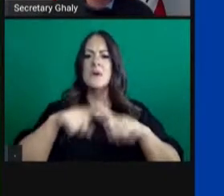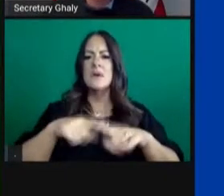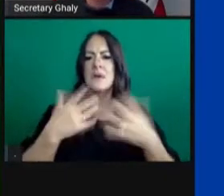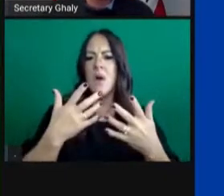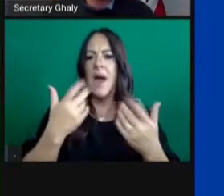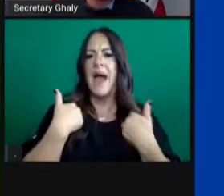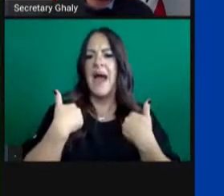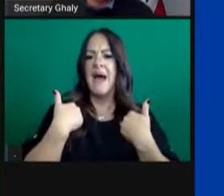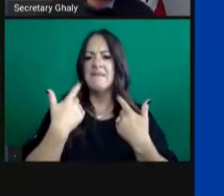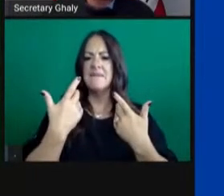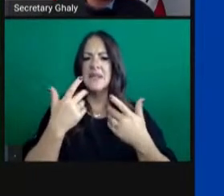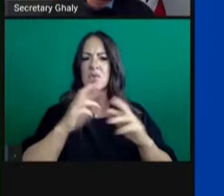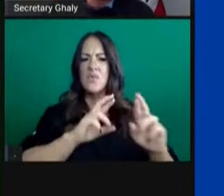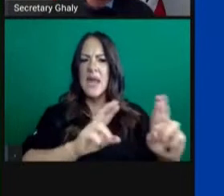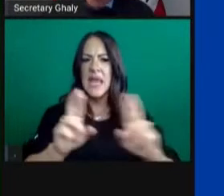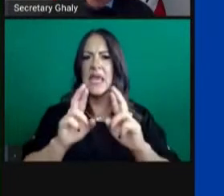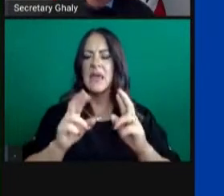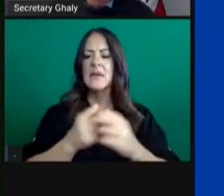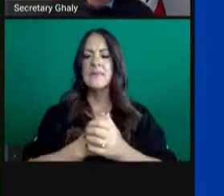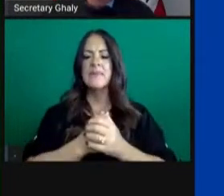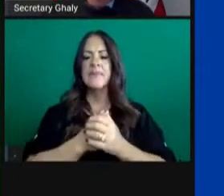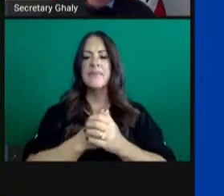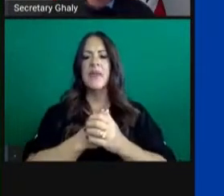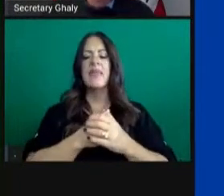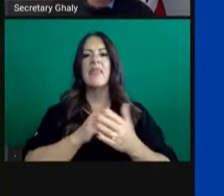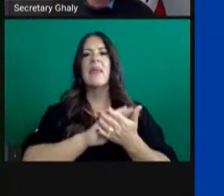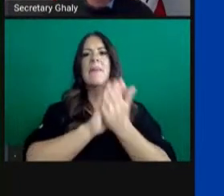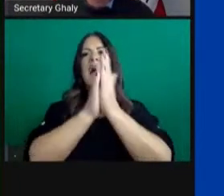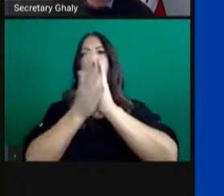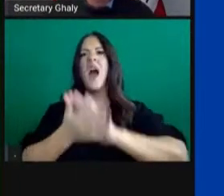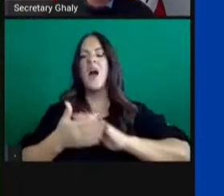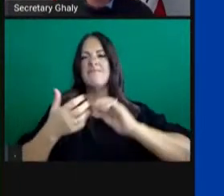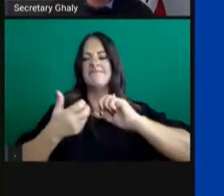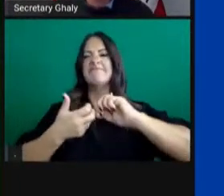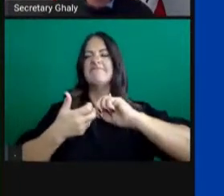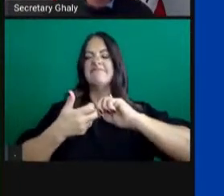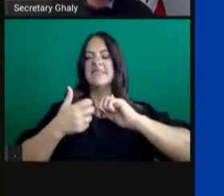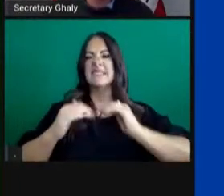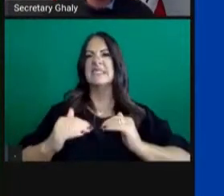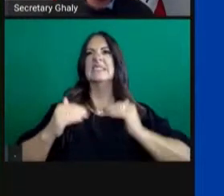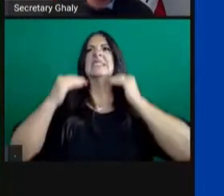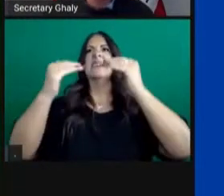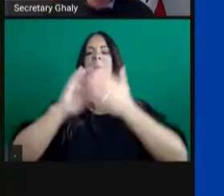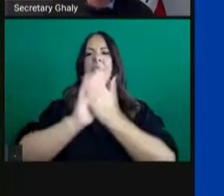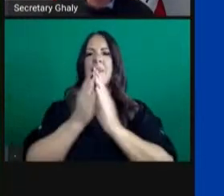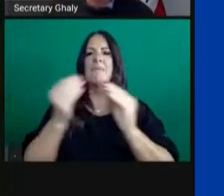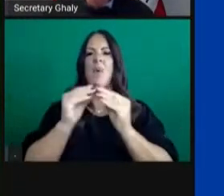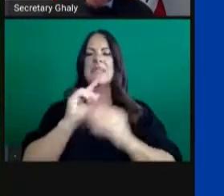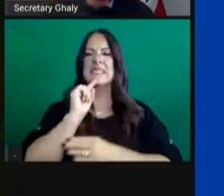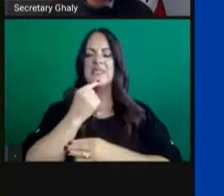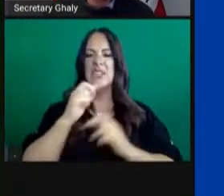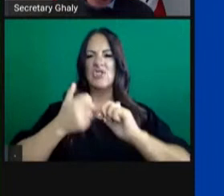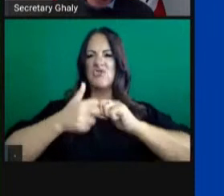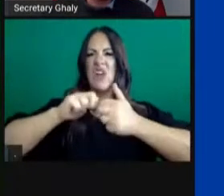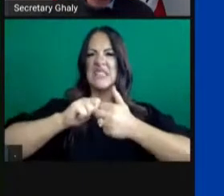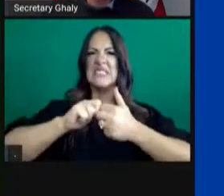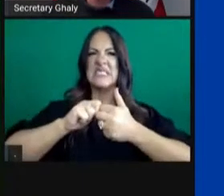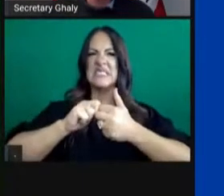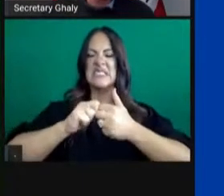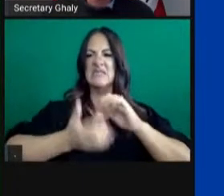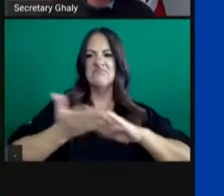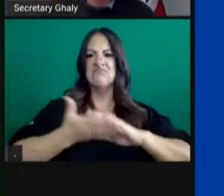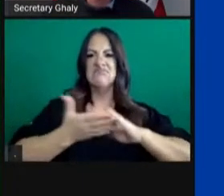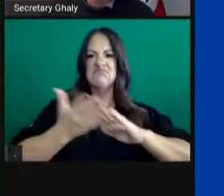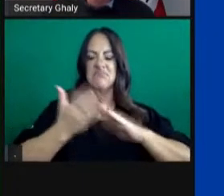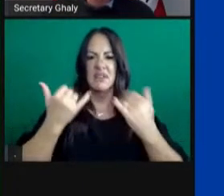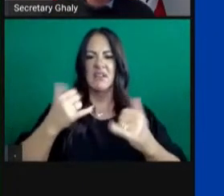post-op or the pre-op beds in certain hospitals are now being used to serve COVID patients or non-COVID